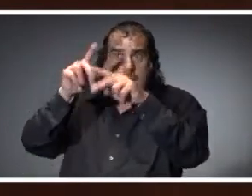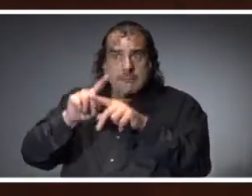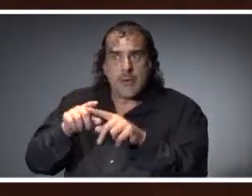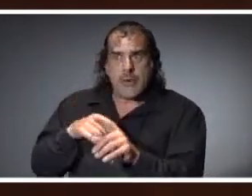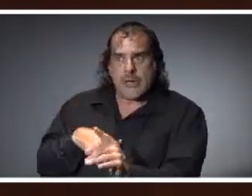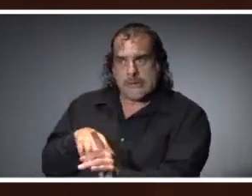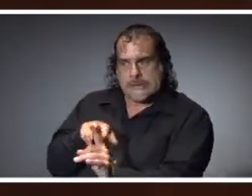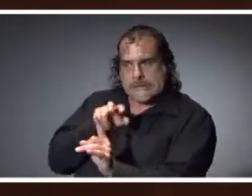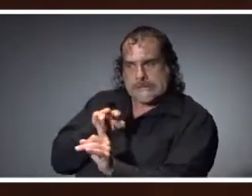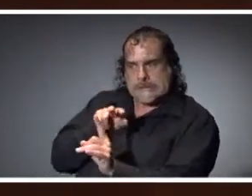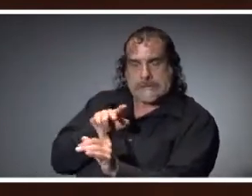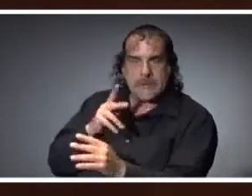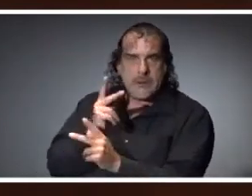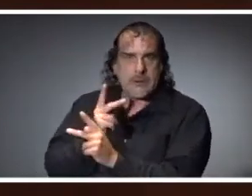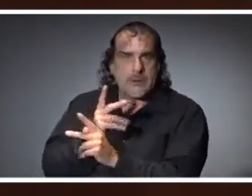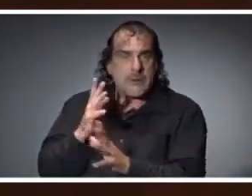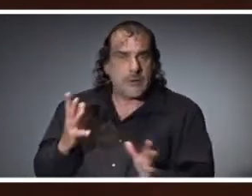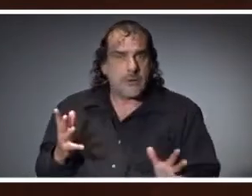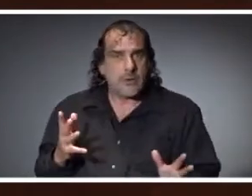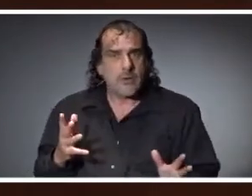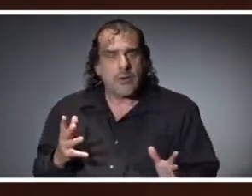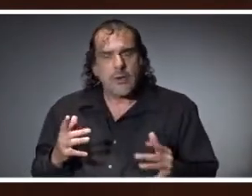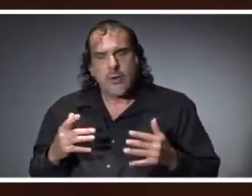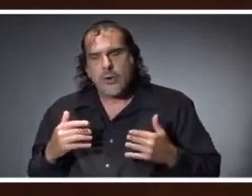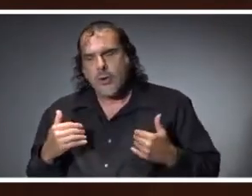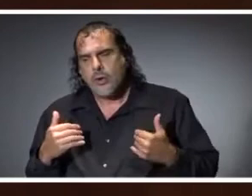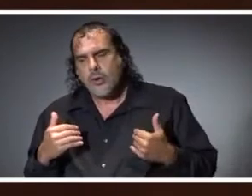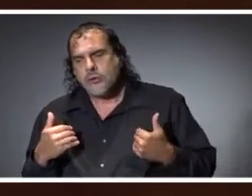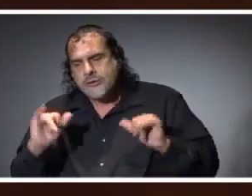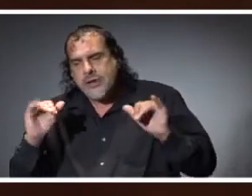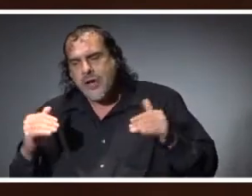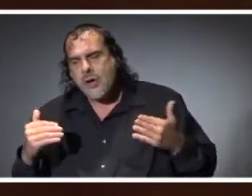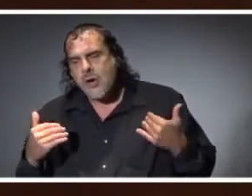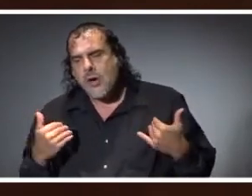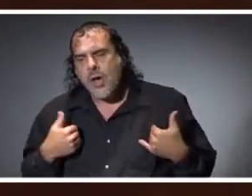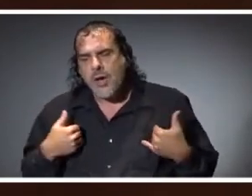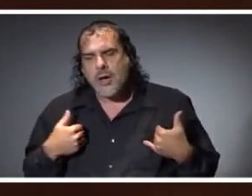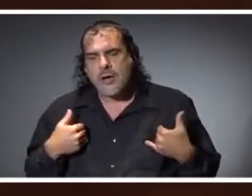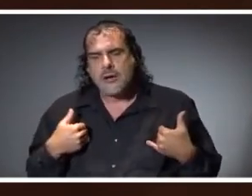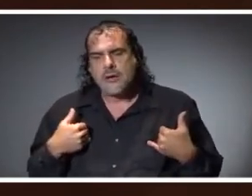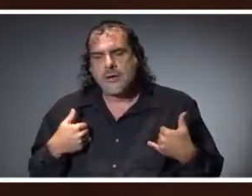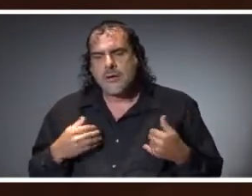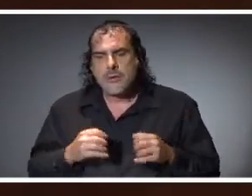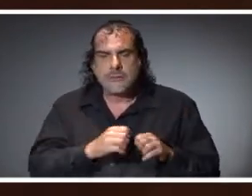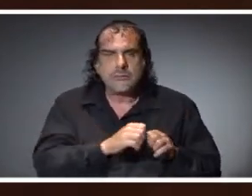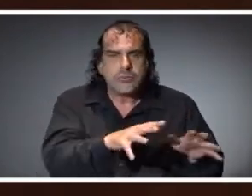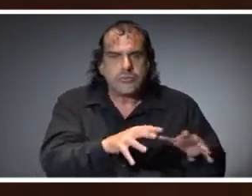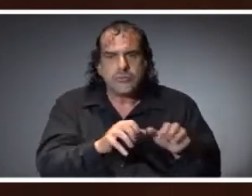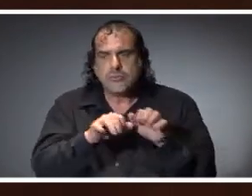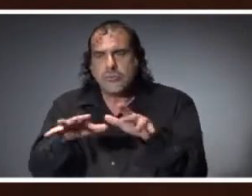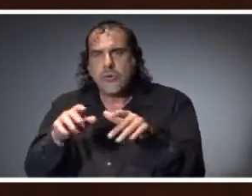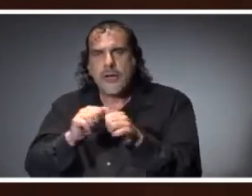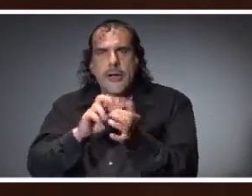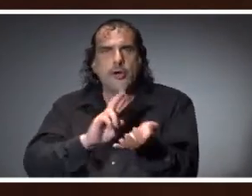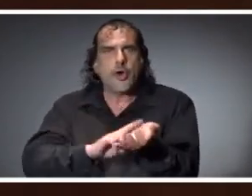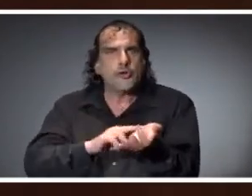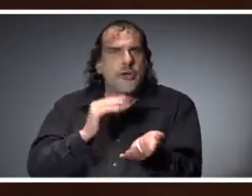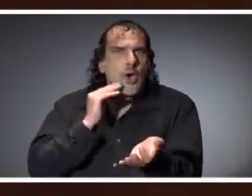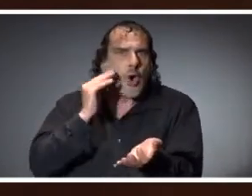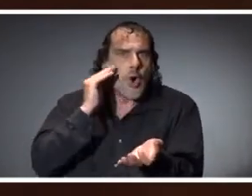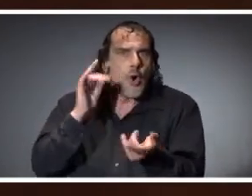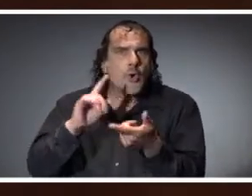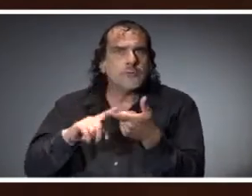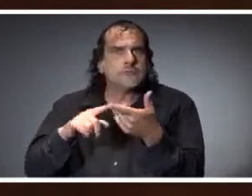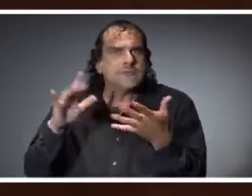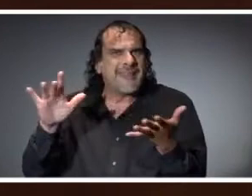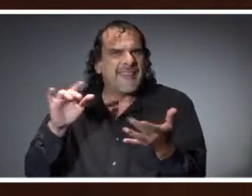watch closely. We still have a lot of outbreaks in long-term care settings, but I think that